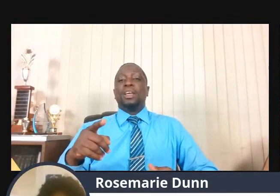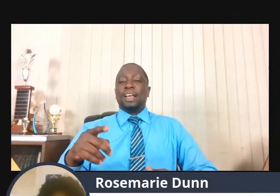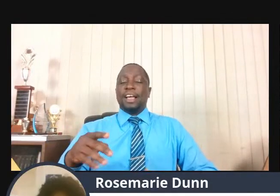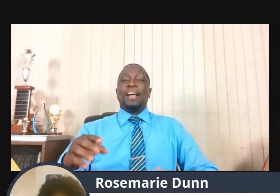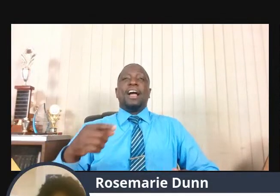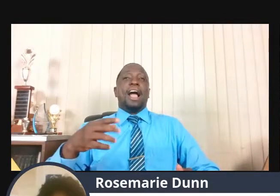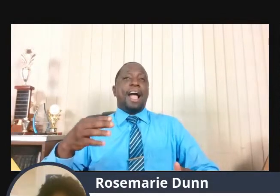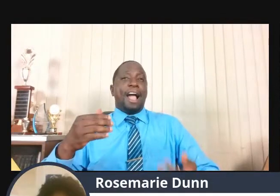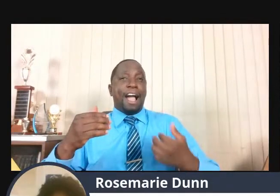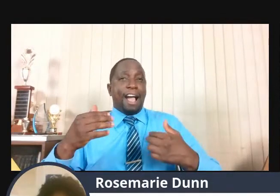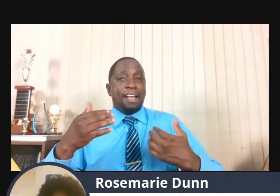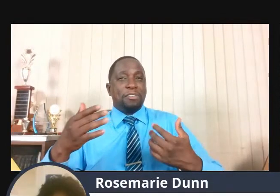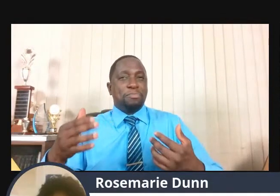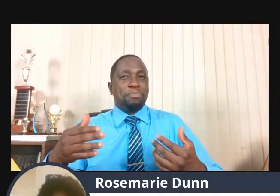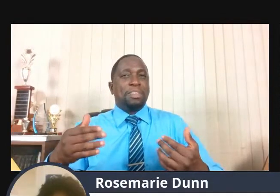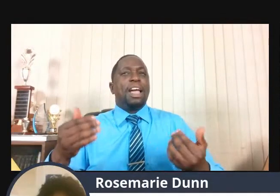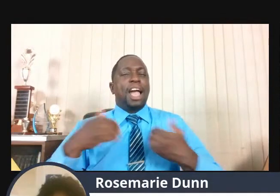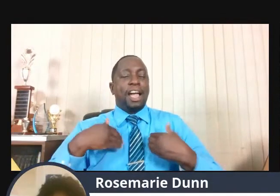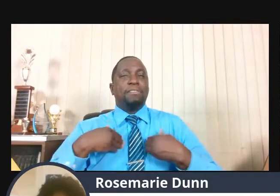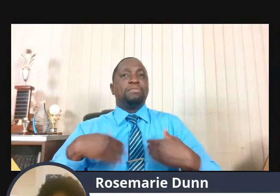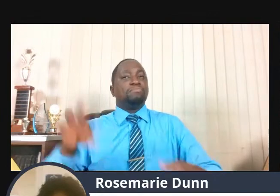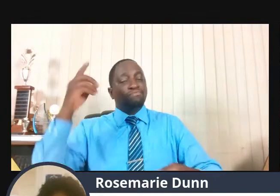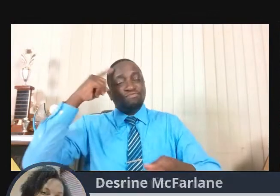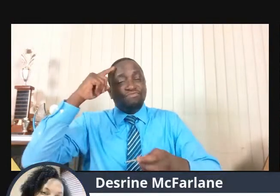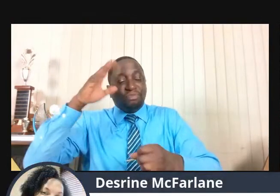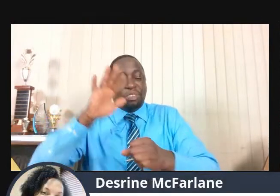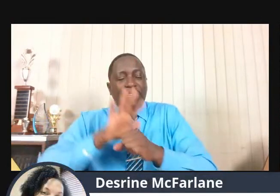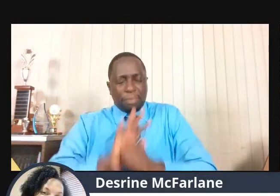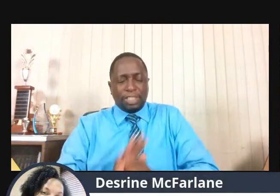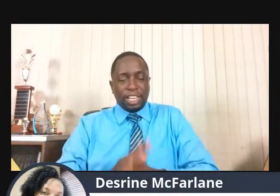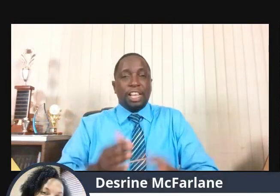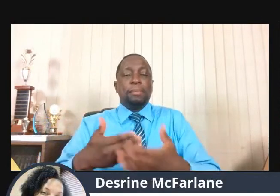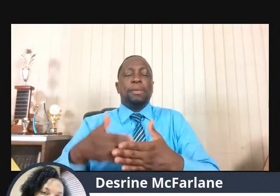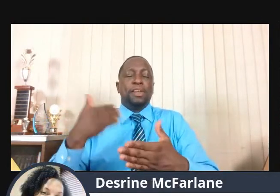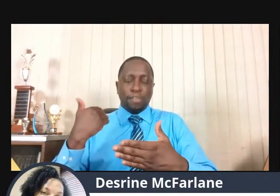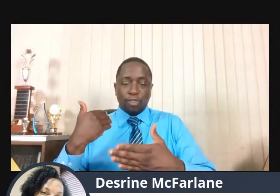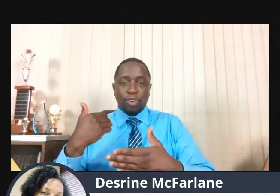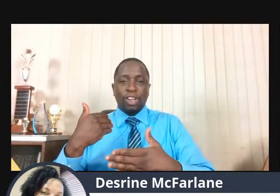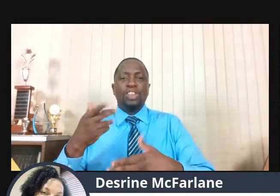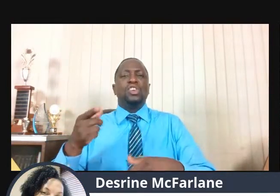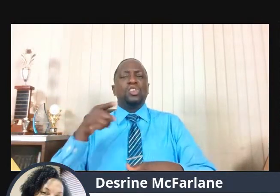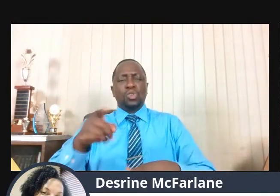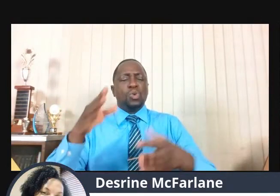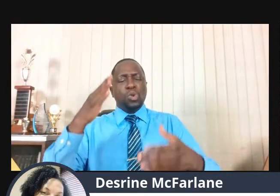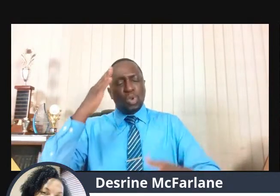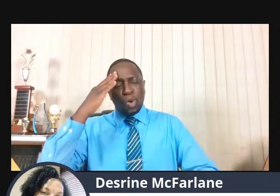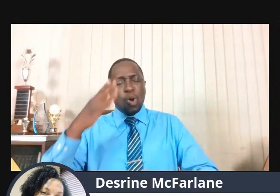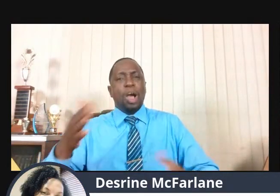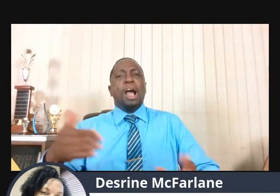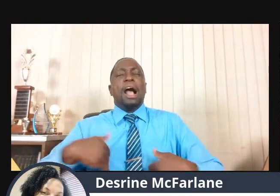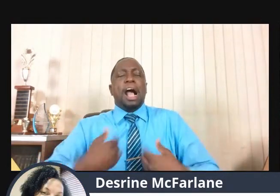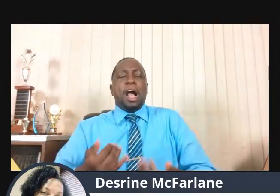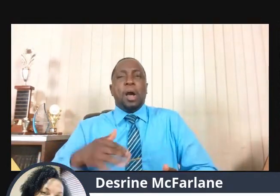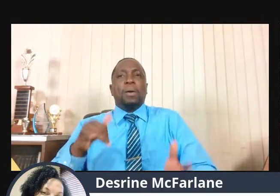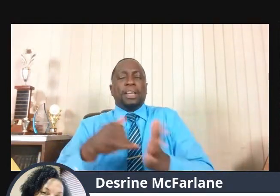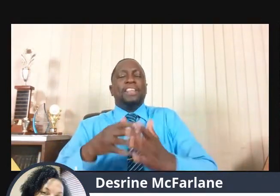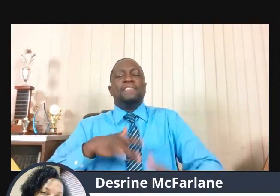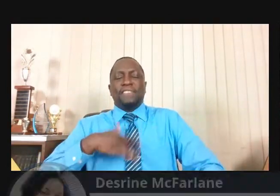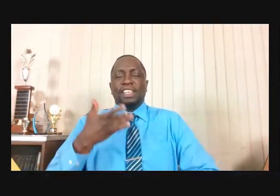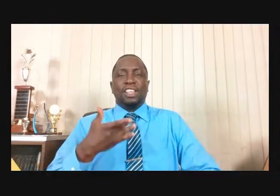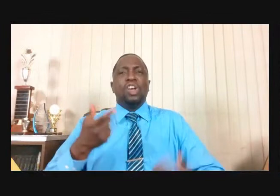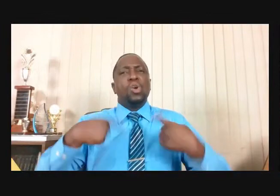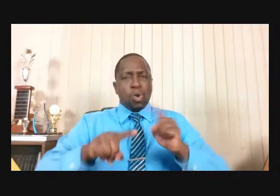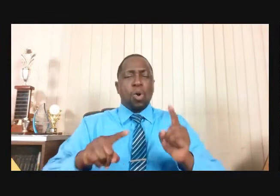You have been in the pit of darkness. You know how it feels. Go and